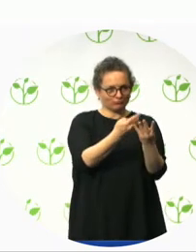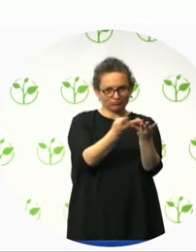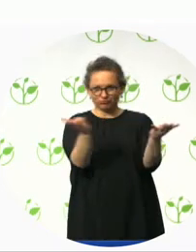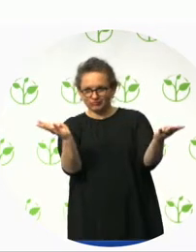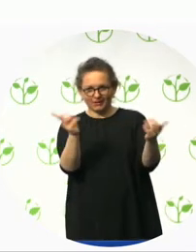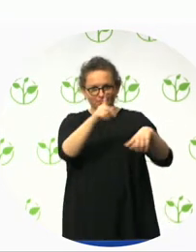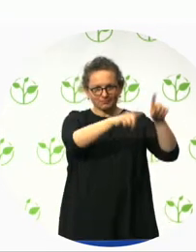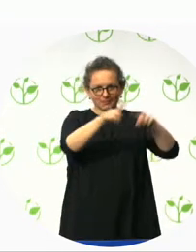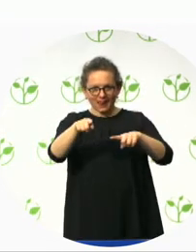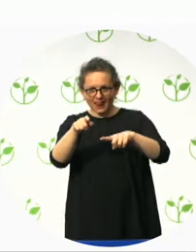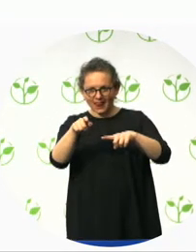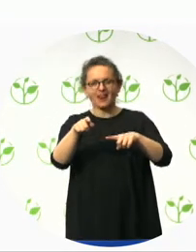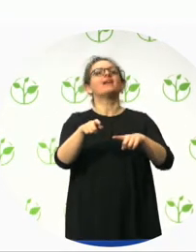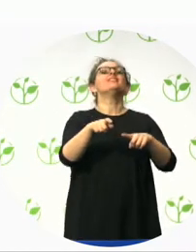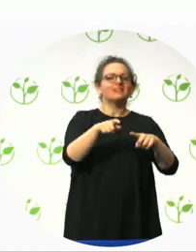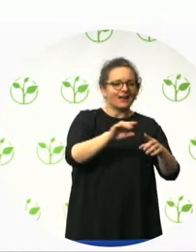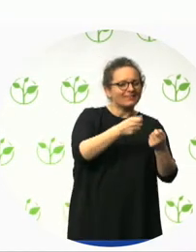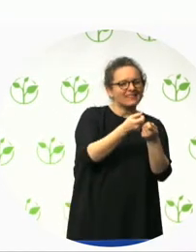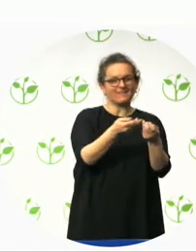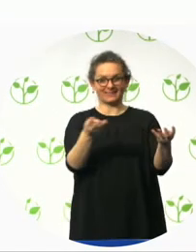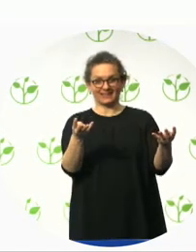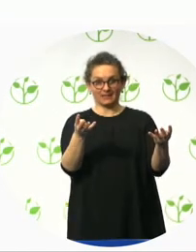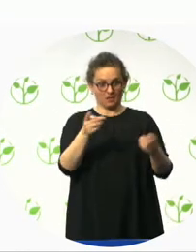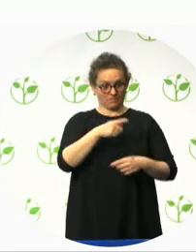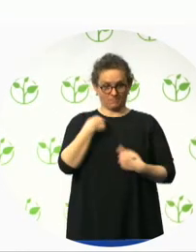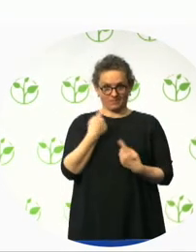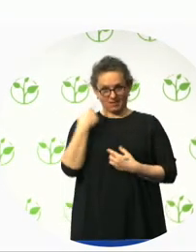should improve everyone's experience in a building like Northwall Quay.